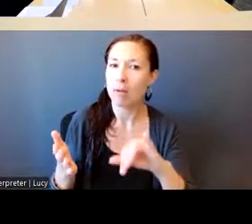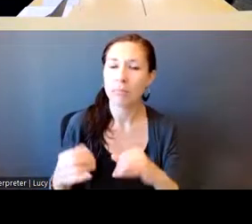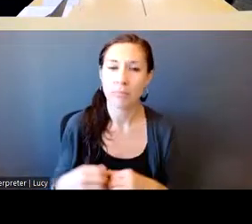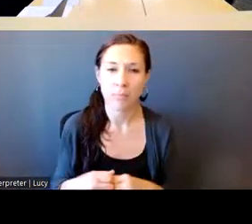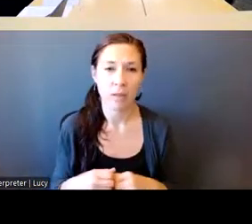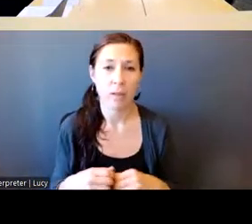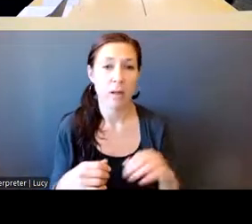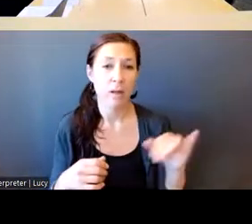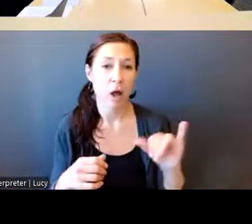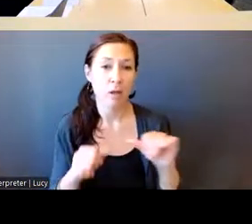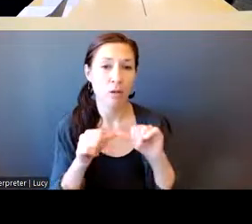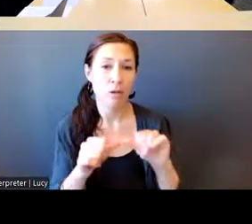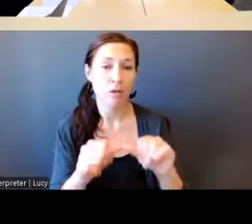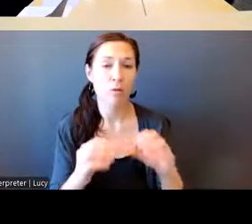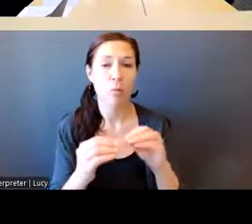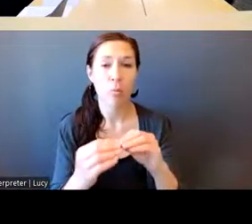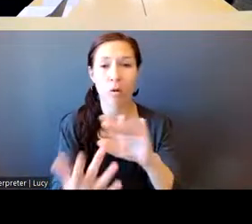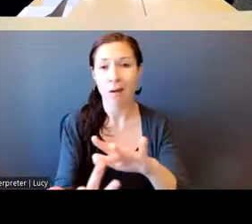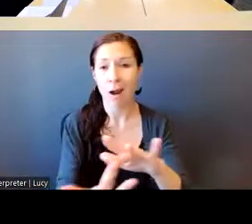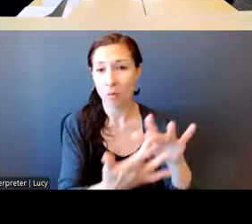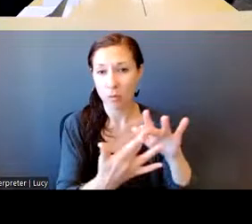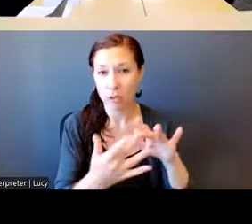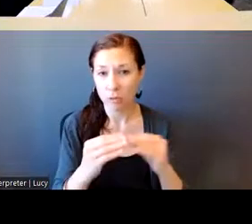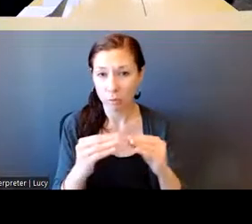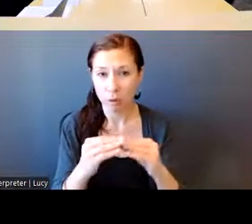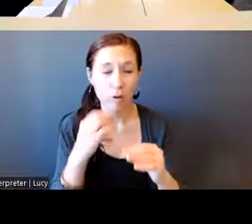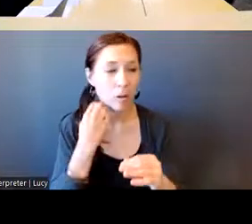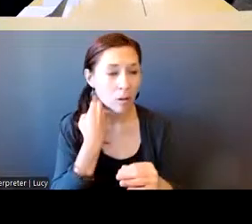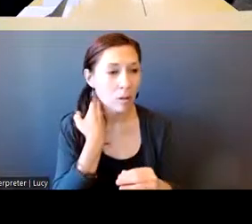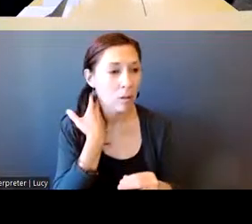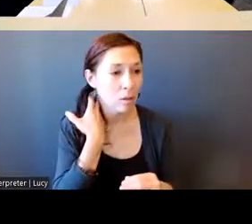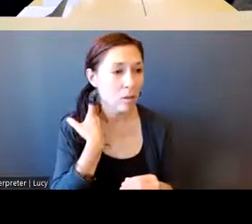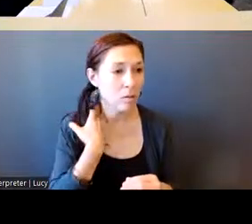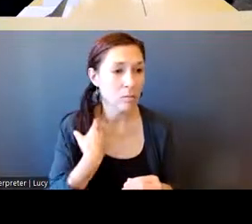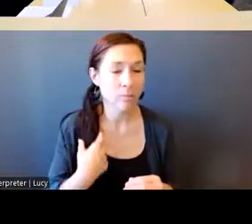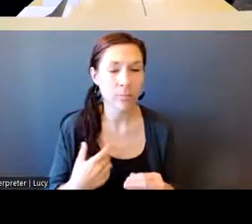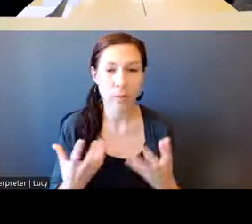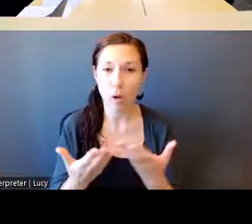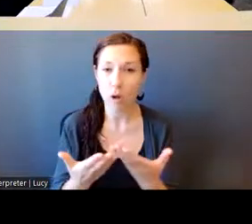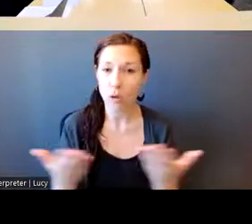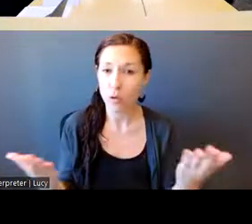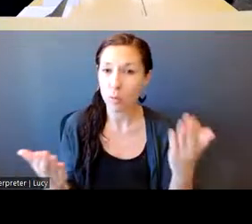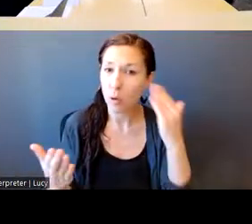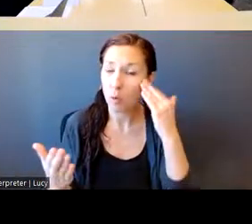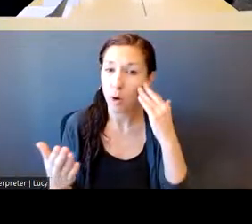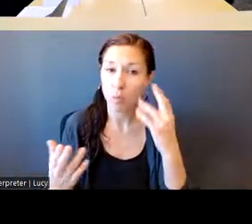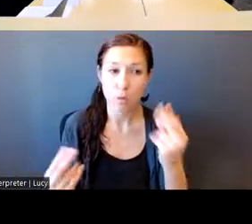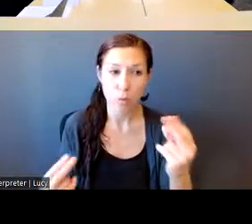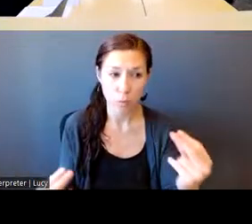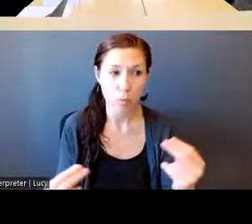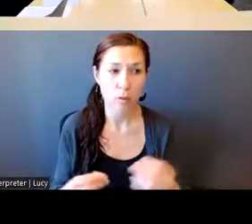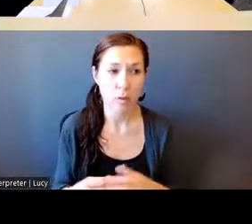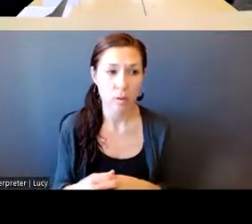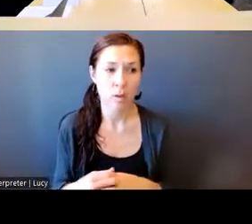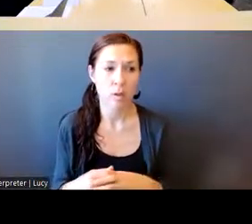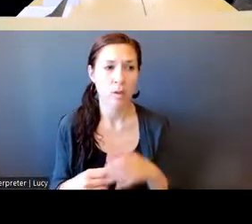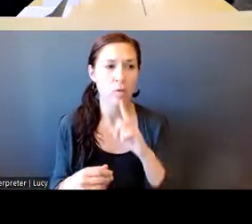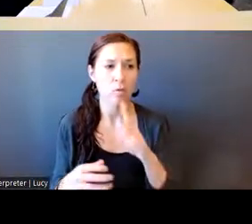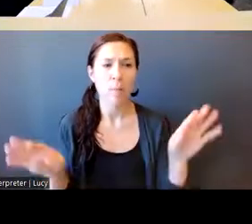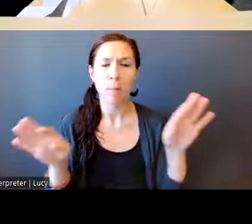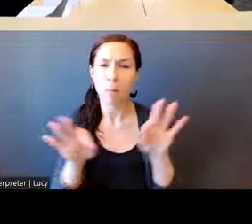do a lot of outreach so that you are really aware of what we do here because it's important that we are just as transparent,